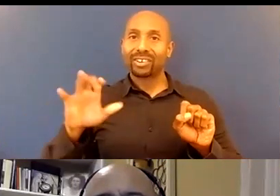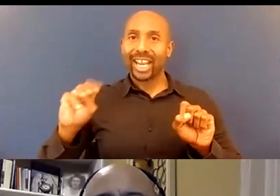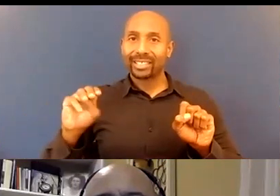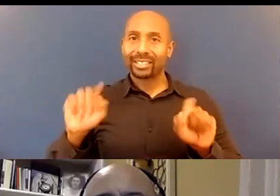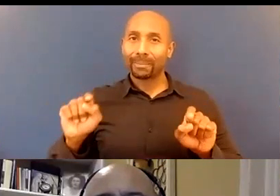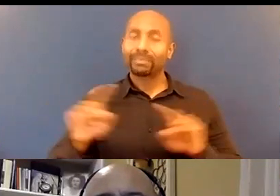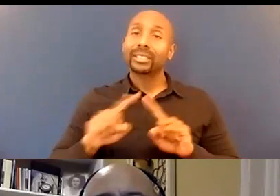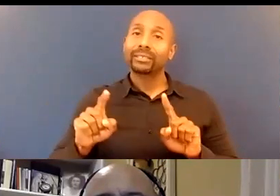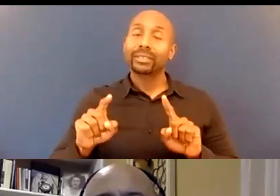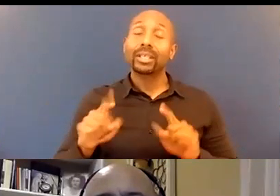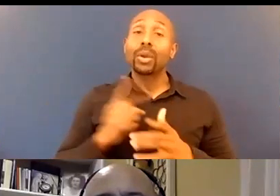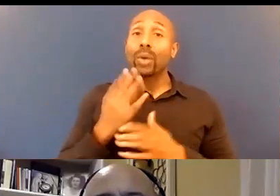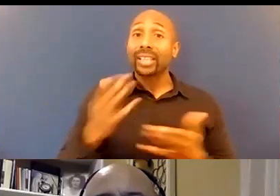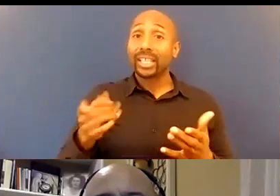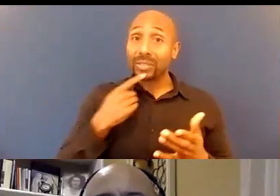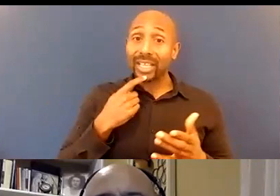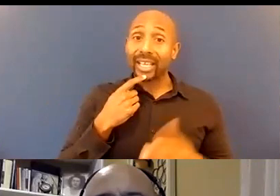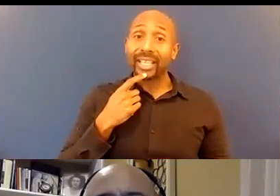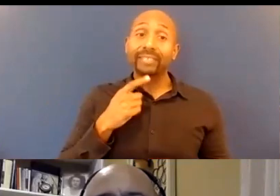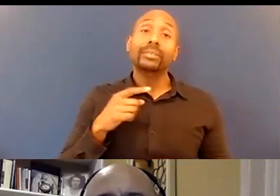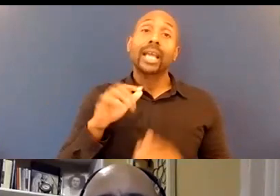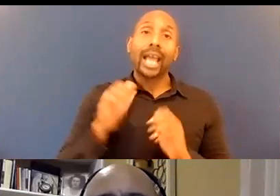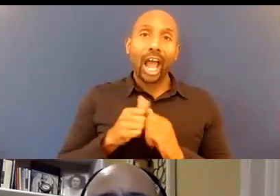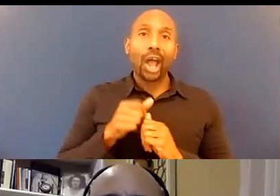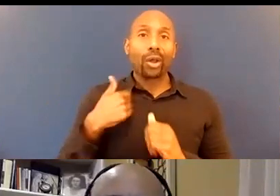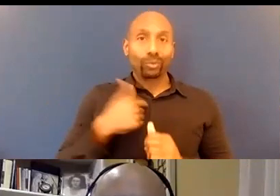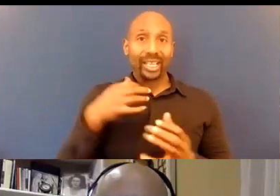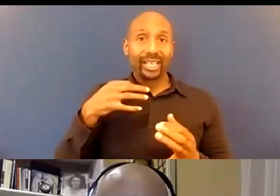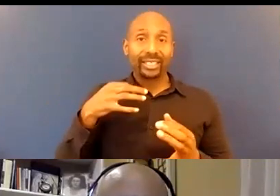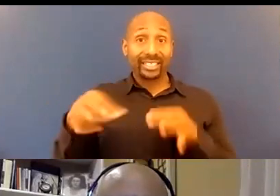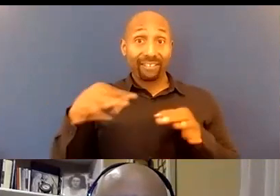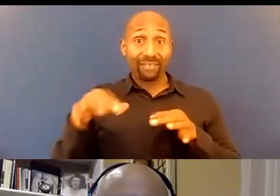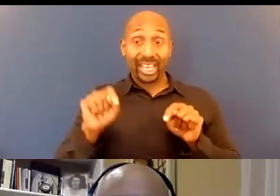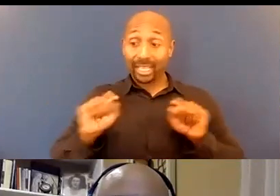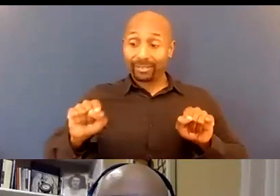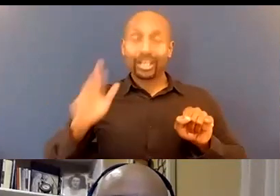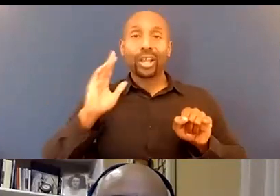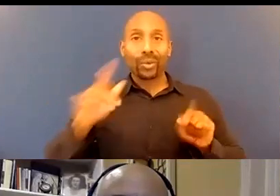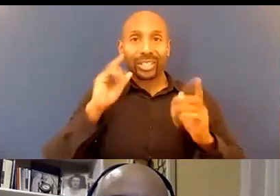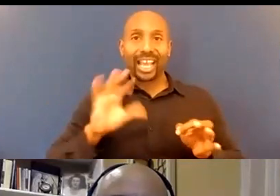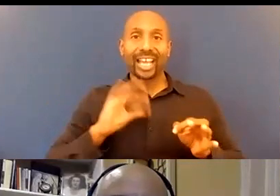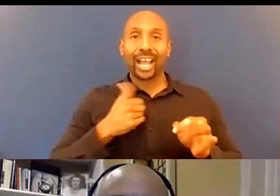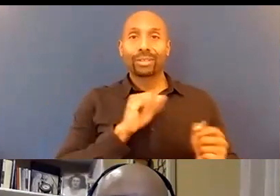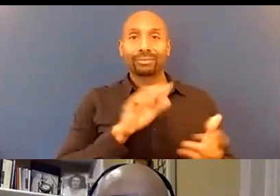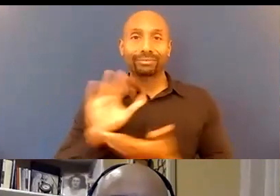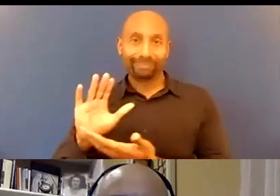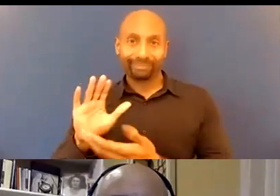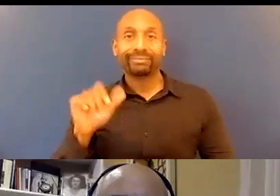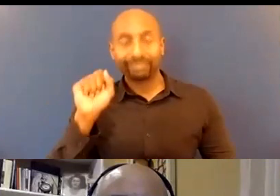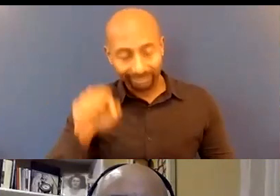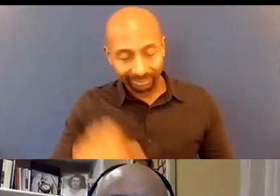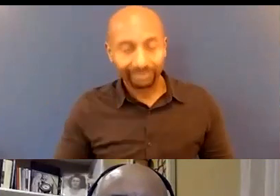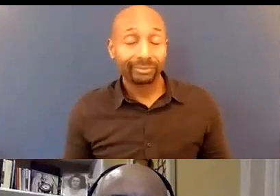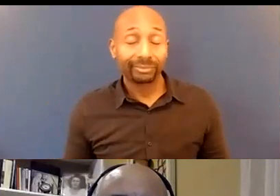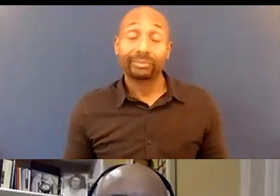it will determine how you approach it and I think that a lot of times when people aren't if you don't have